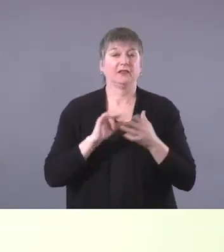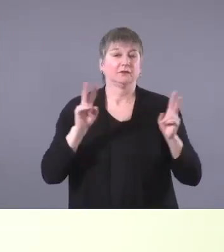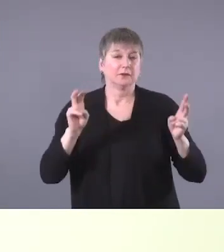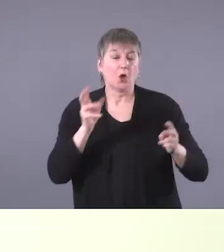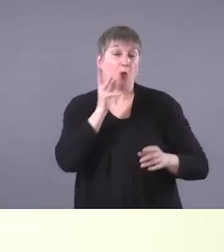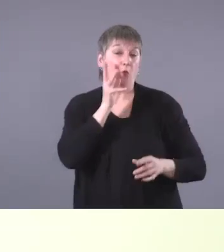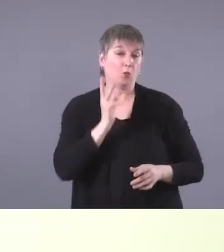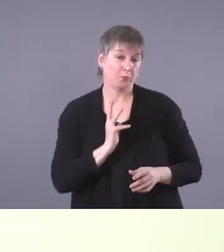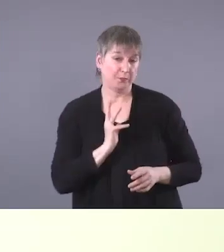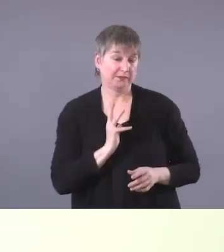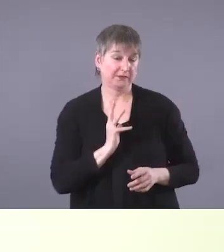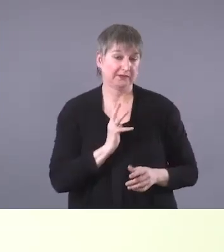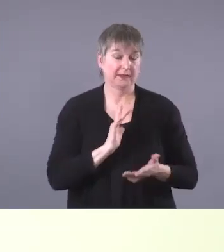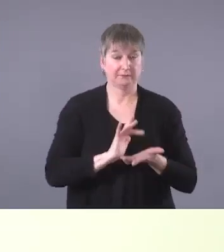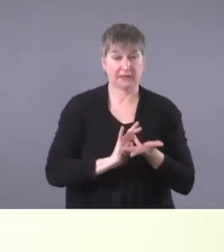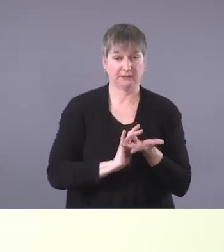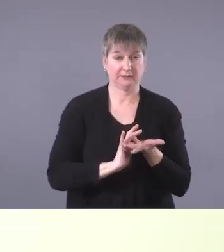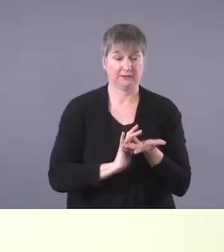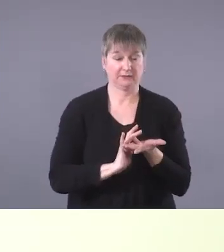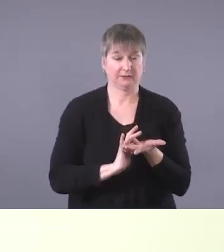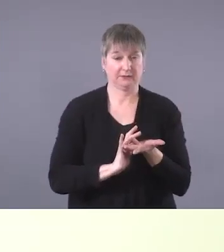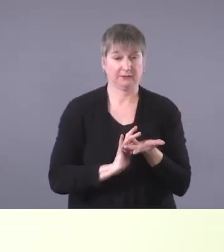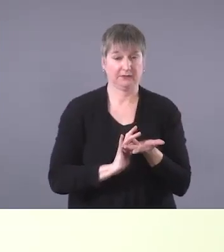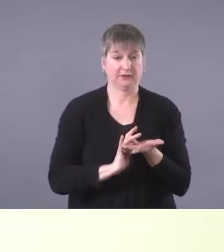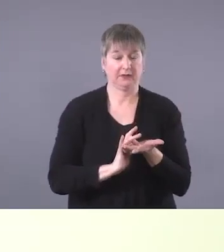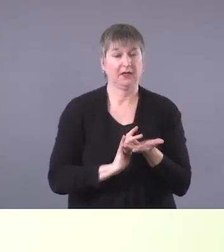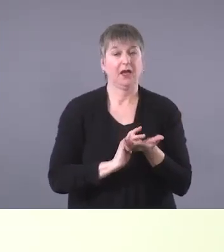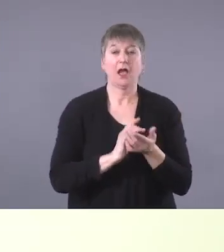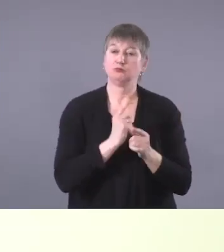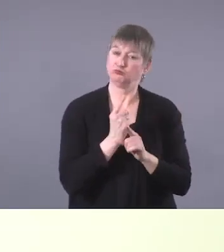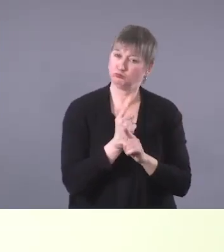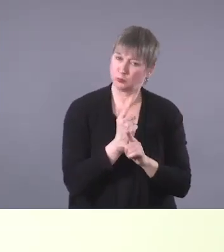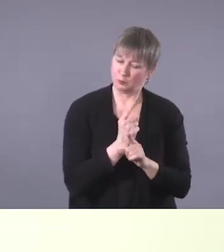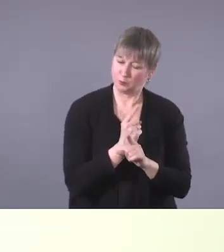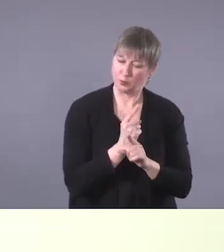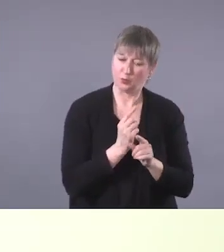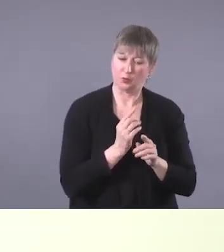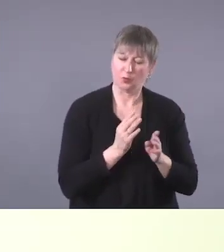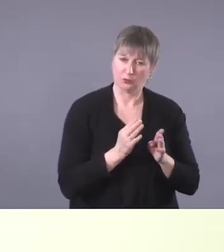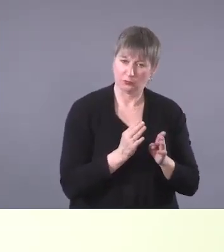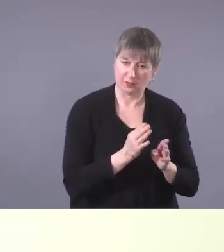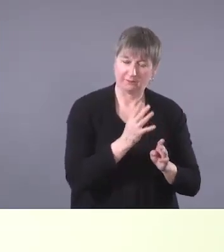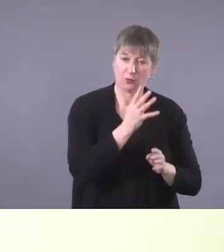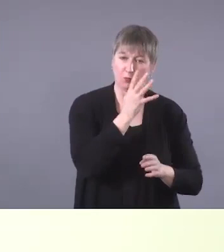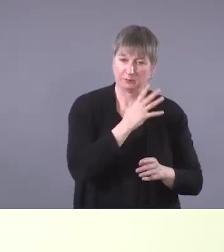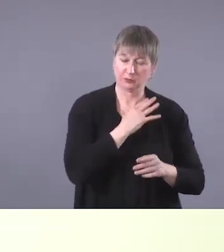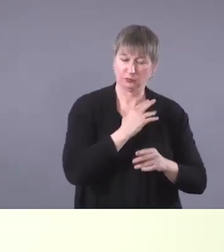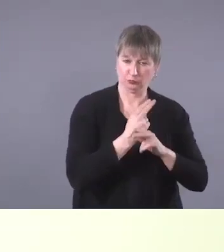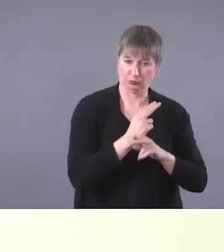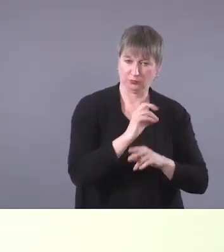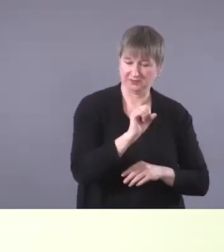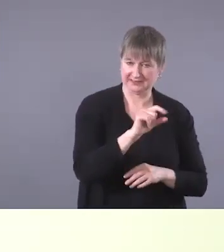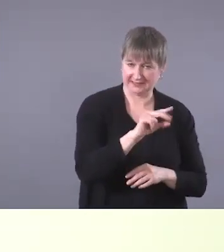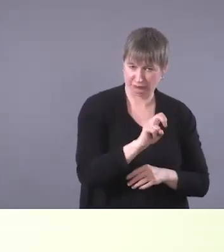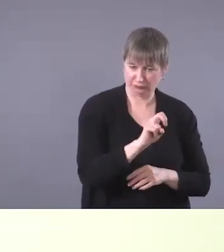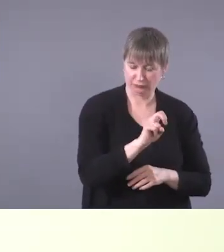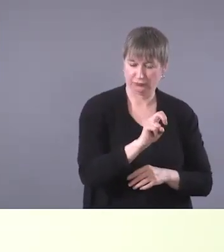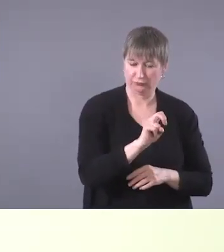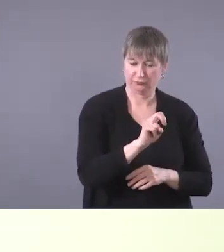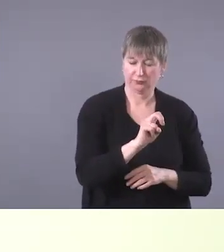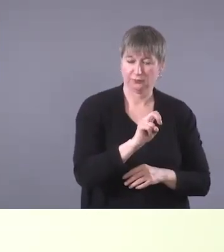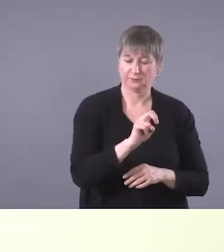and there's, uh, there's certain protocols for women when they utilize these medicines, um,